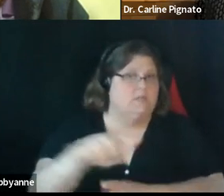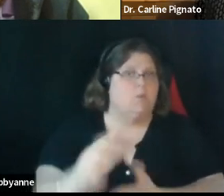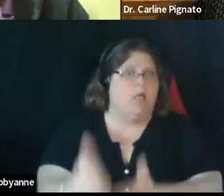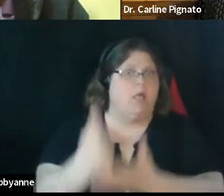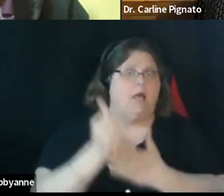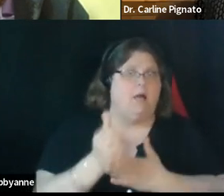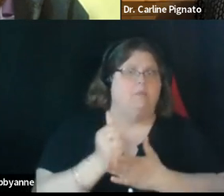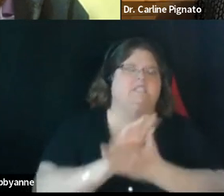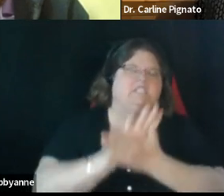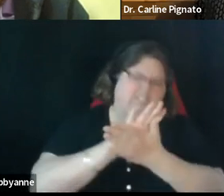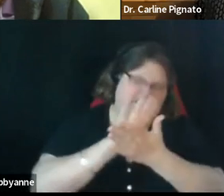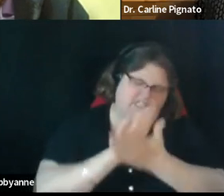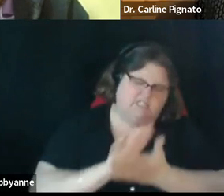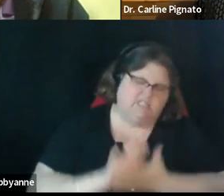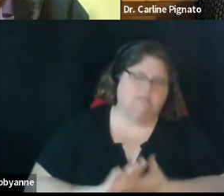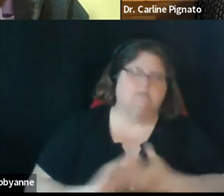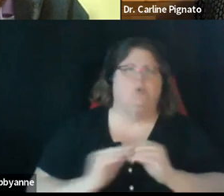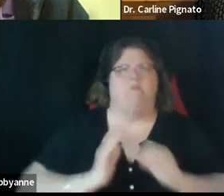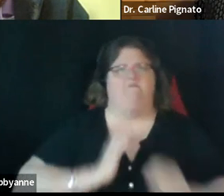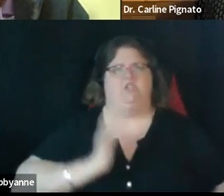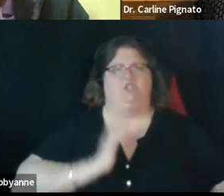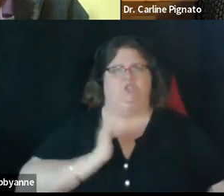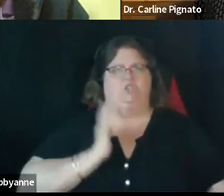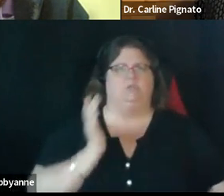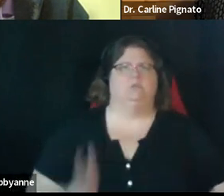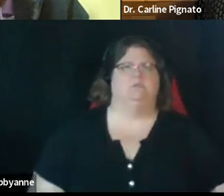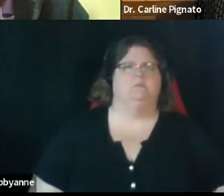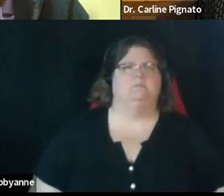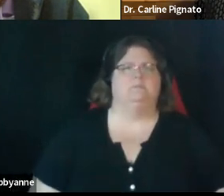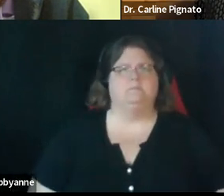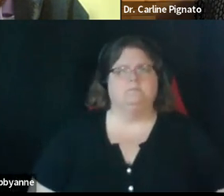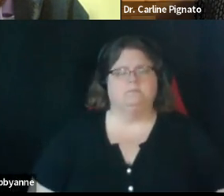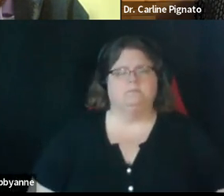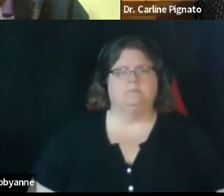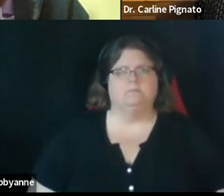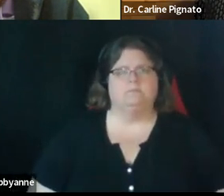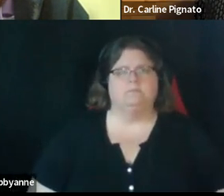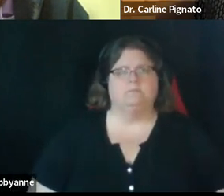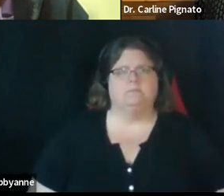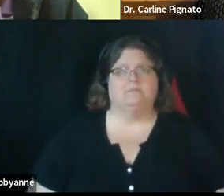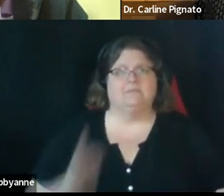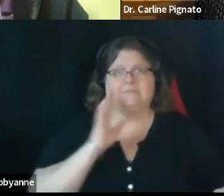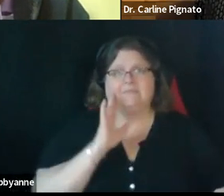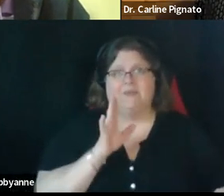up so that it can be published officially um i will entertain that motion